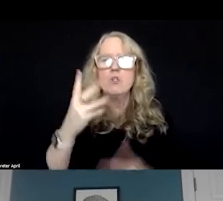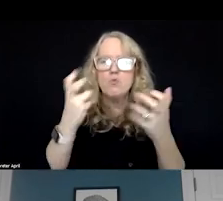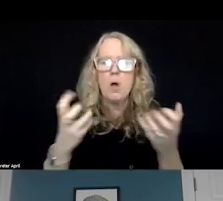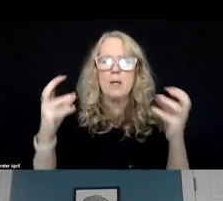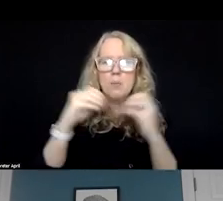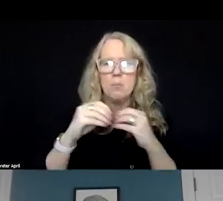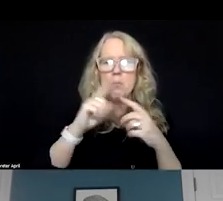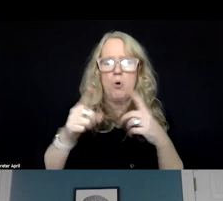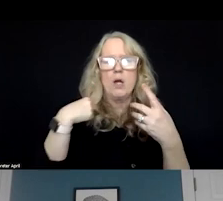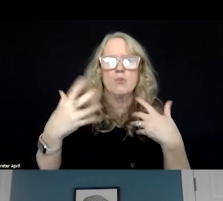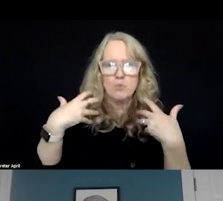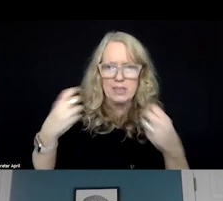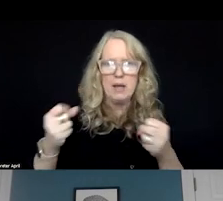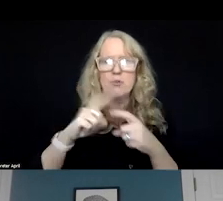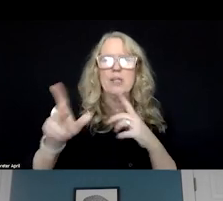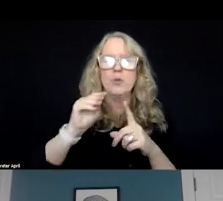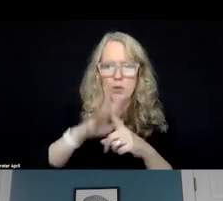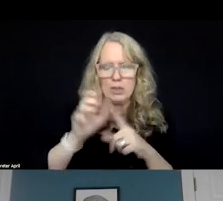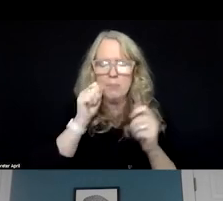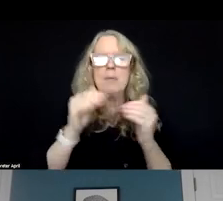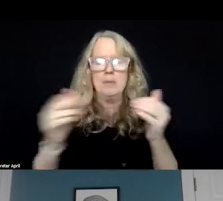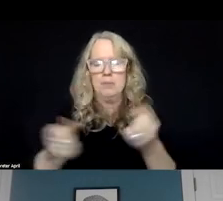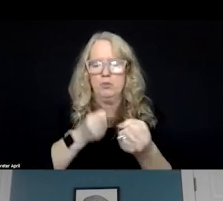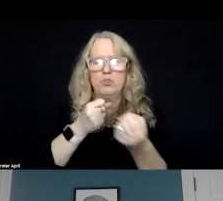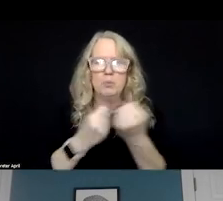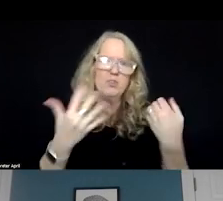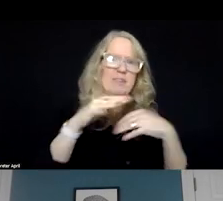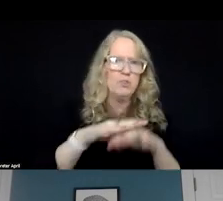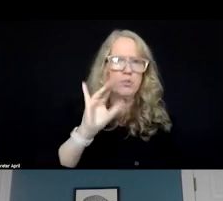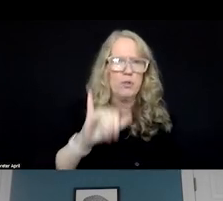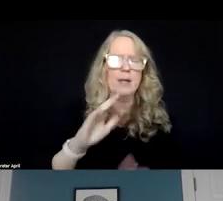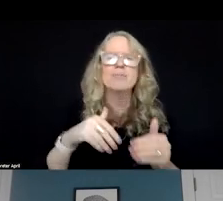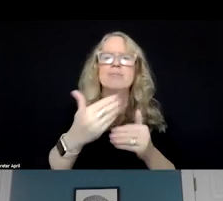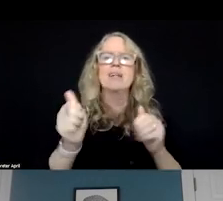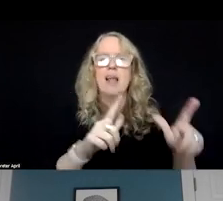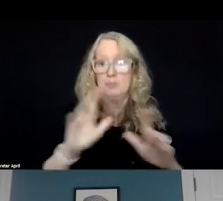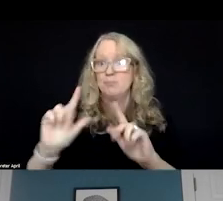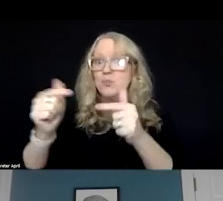a recovery orientation and peer support infused. Go ahead. Next slide.